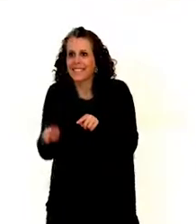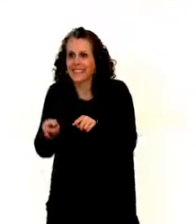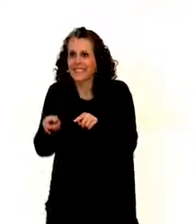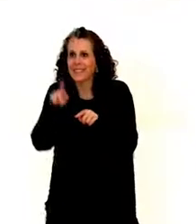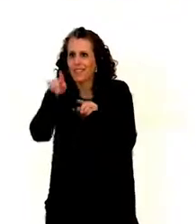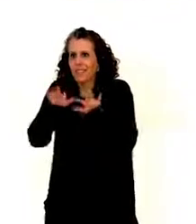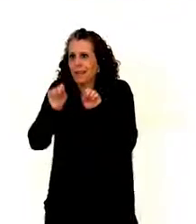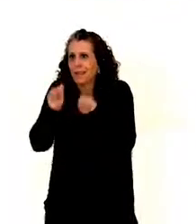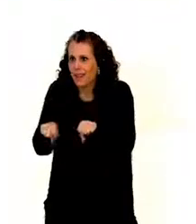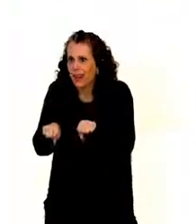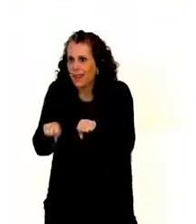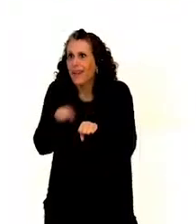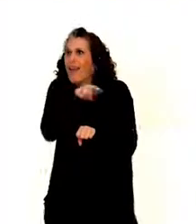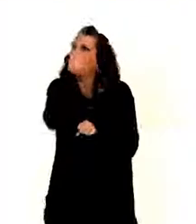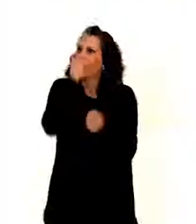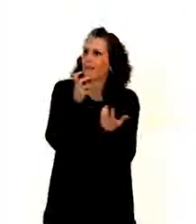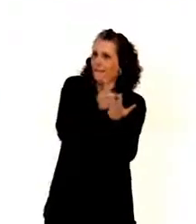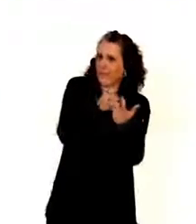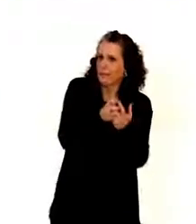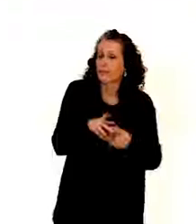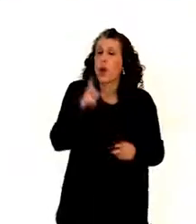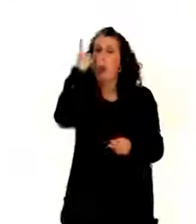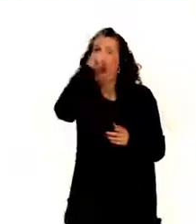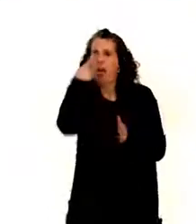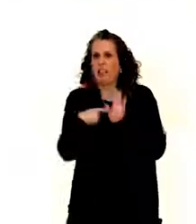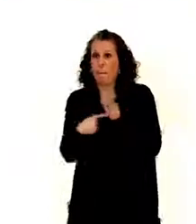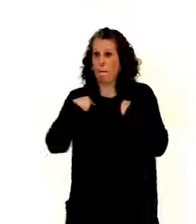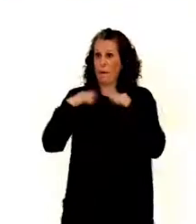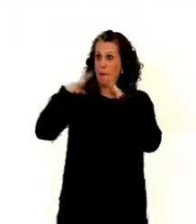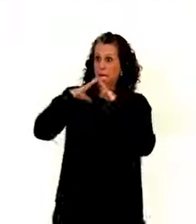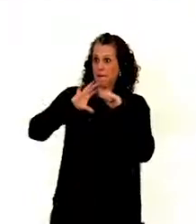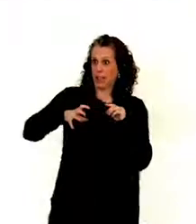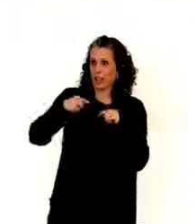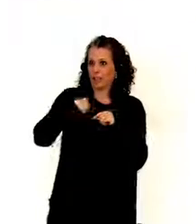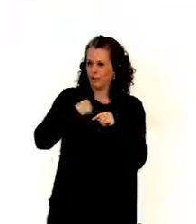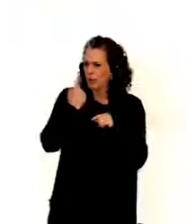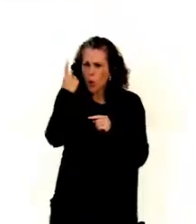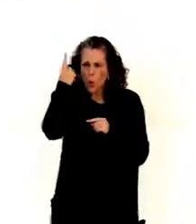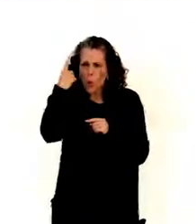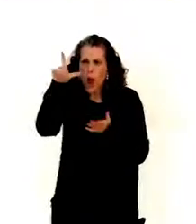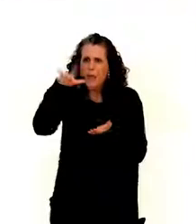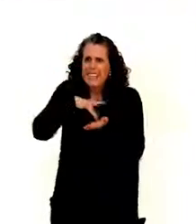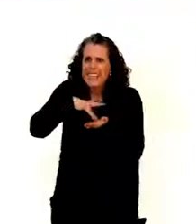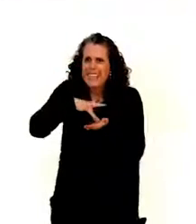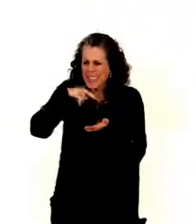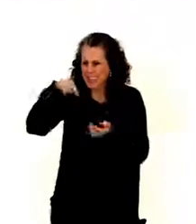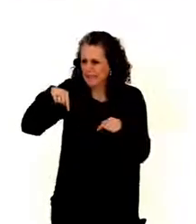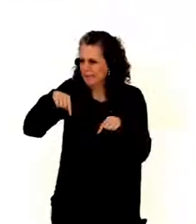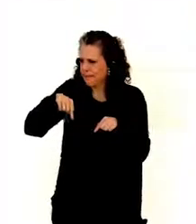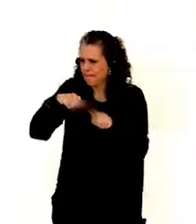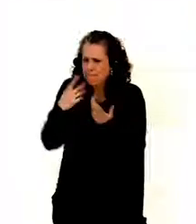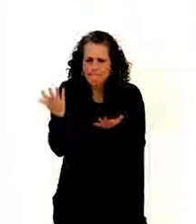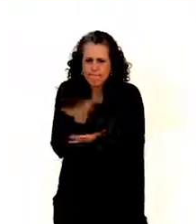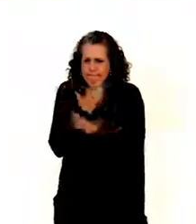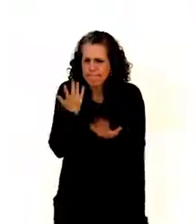another case which actually happened in my home country. There was one of the municipalities in our capital city. And